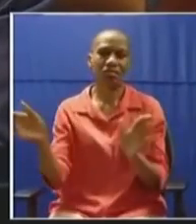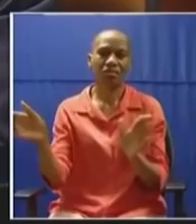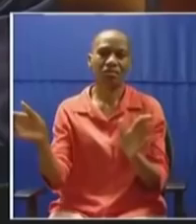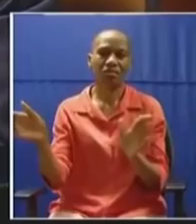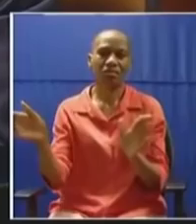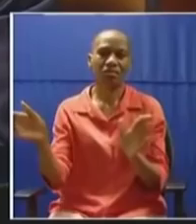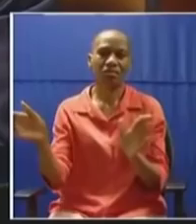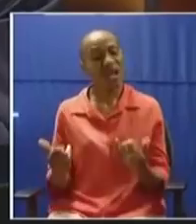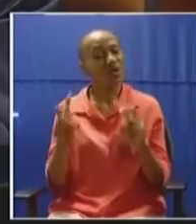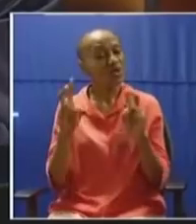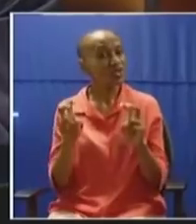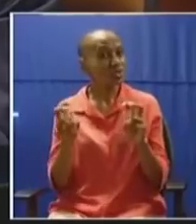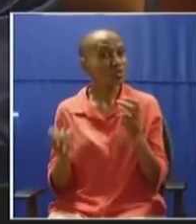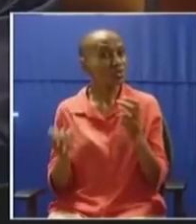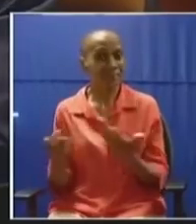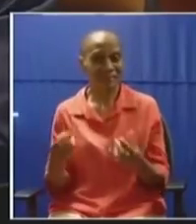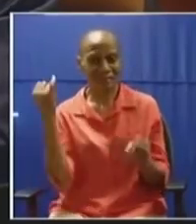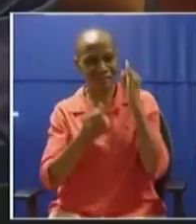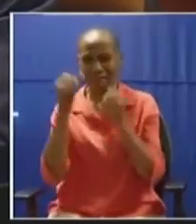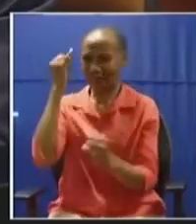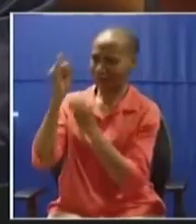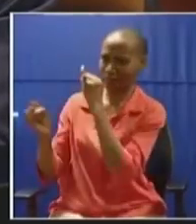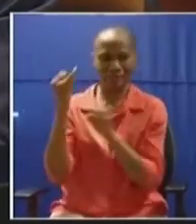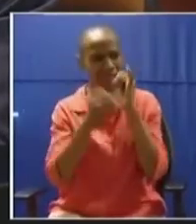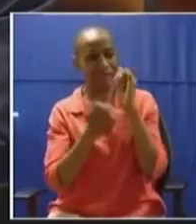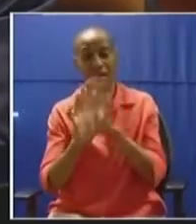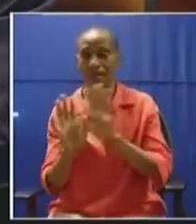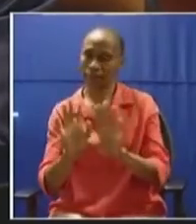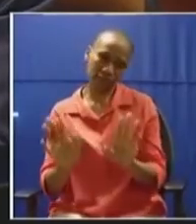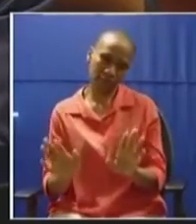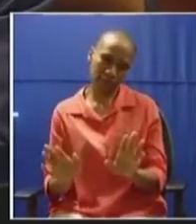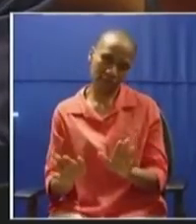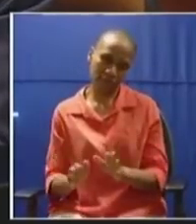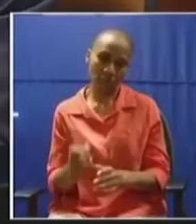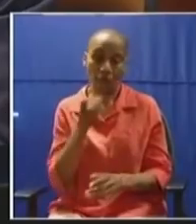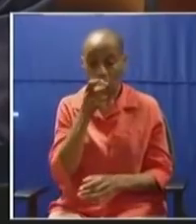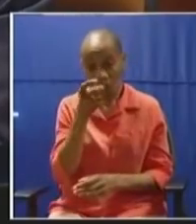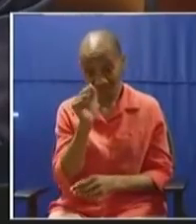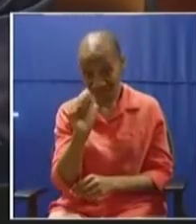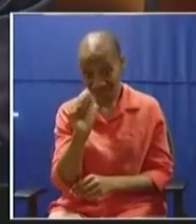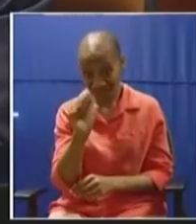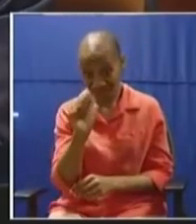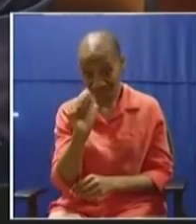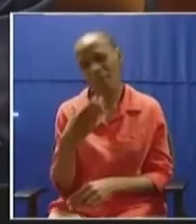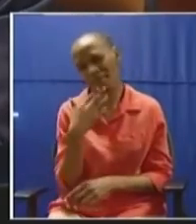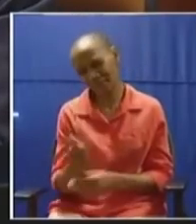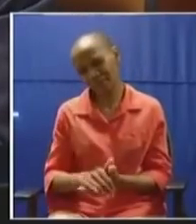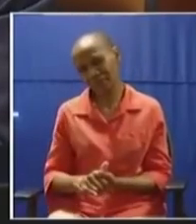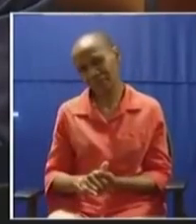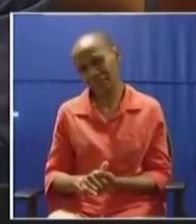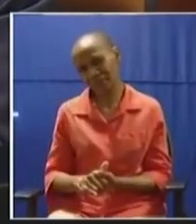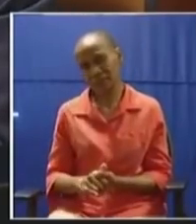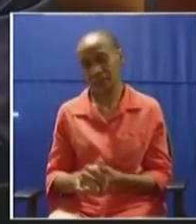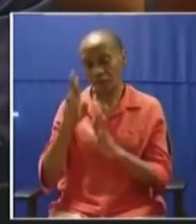a situation where we start throwing insults to one another? I want you to withdraw that remark, please. With